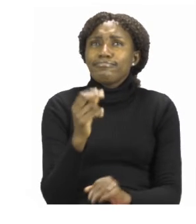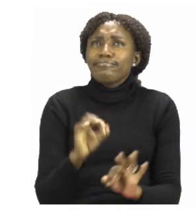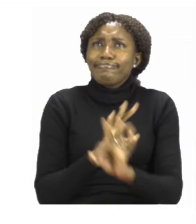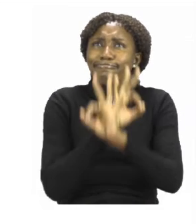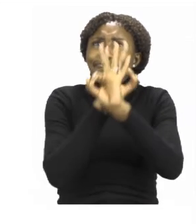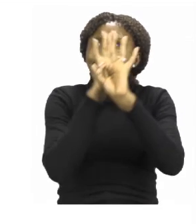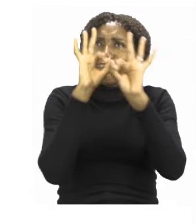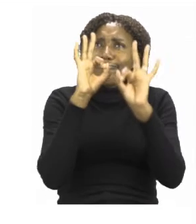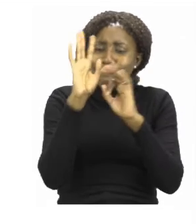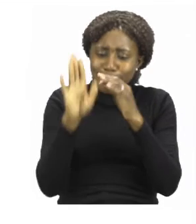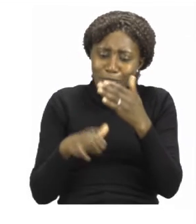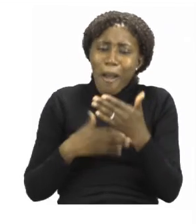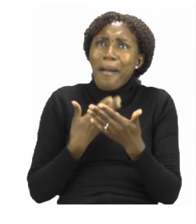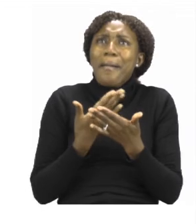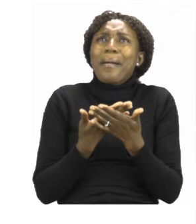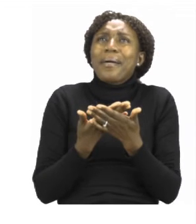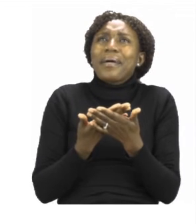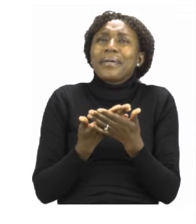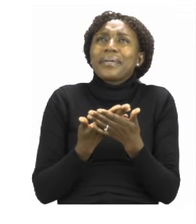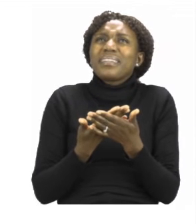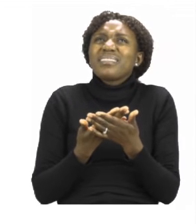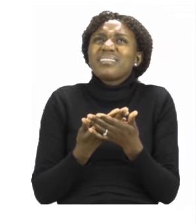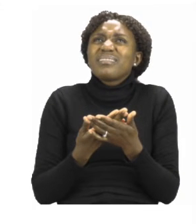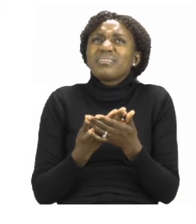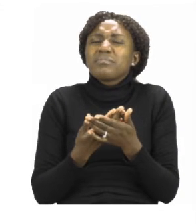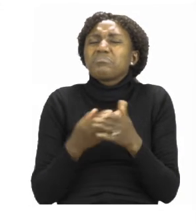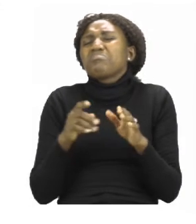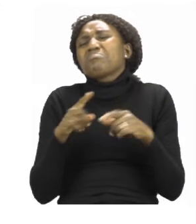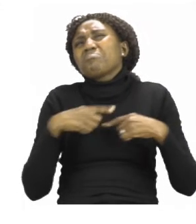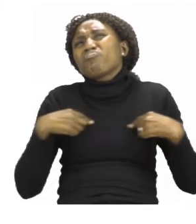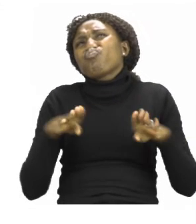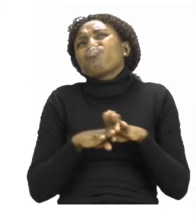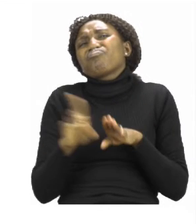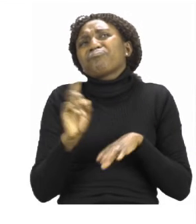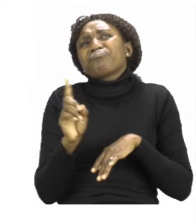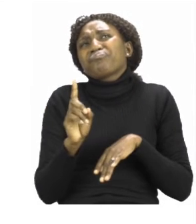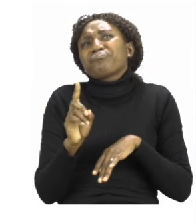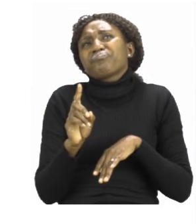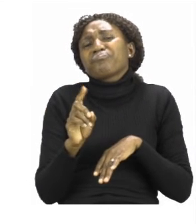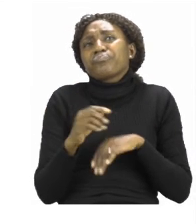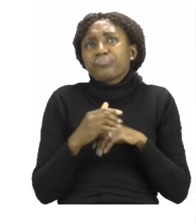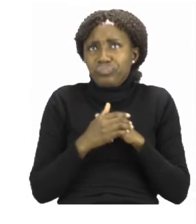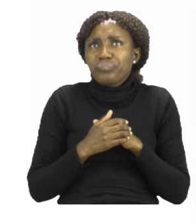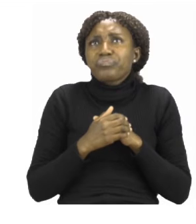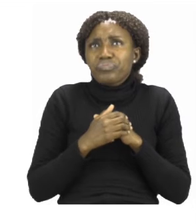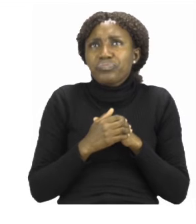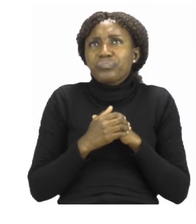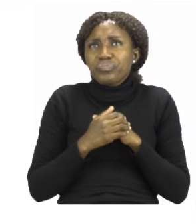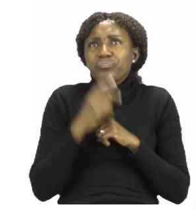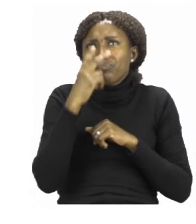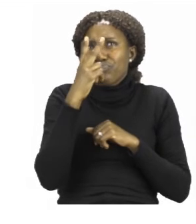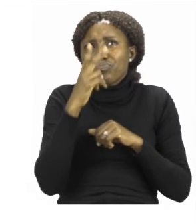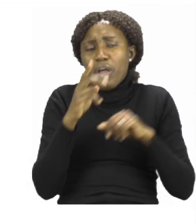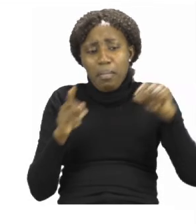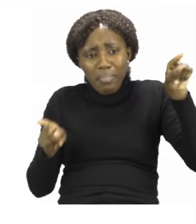pictures. Now what are we supposed to do here? We have to connect